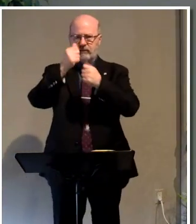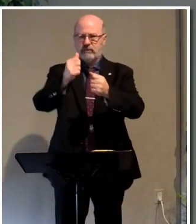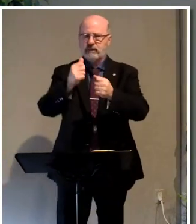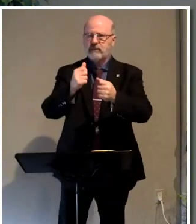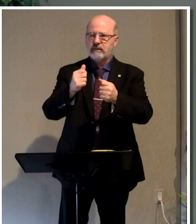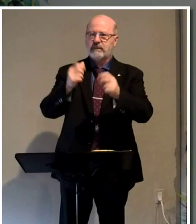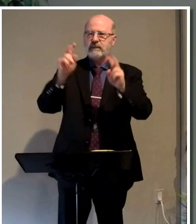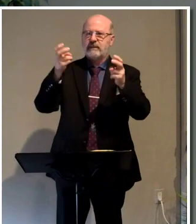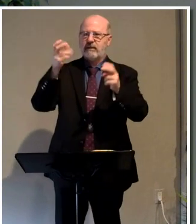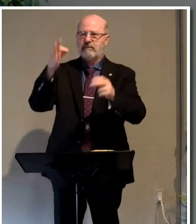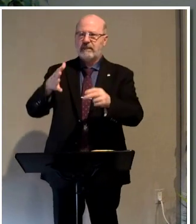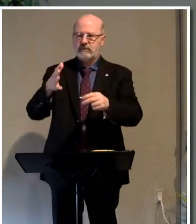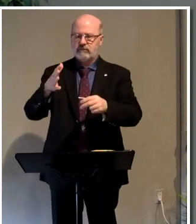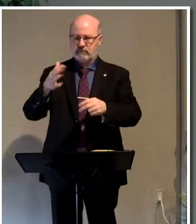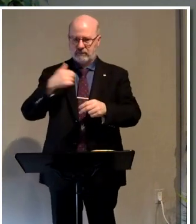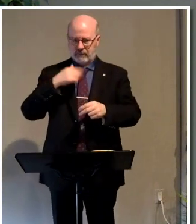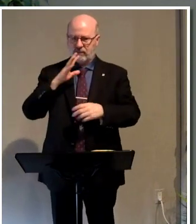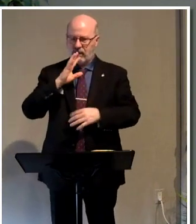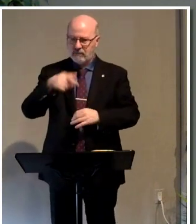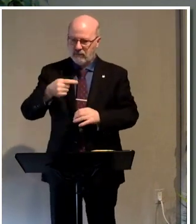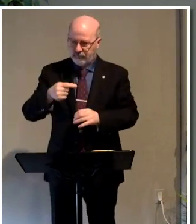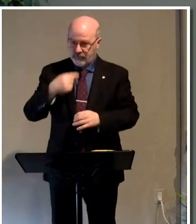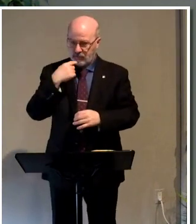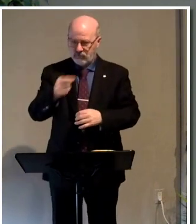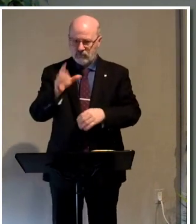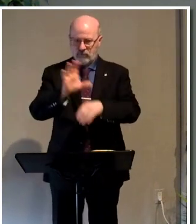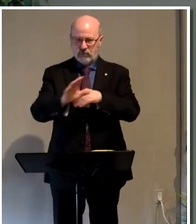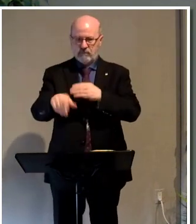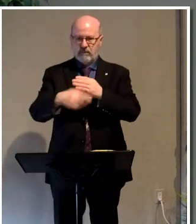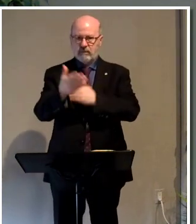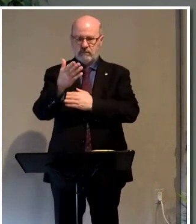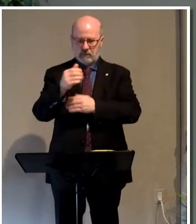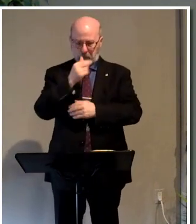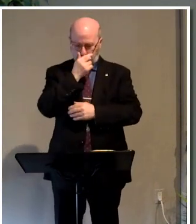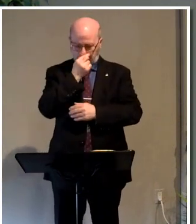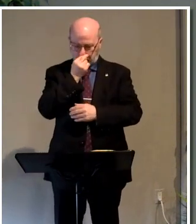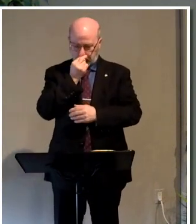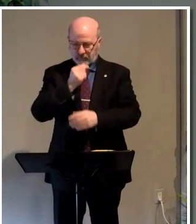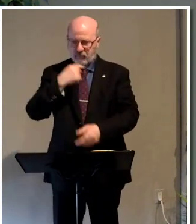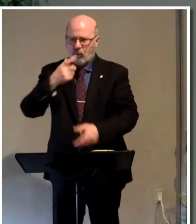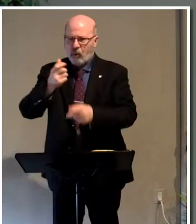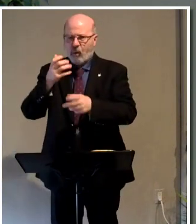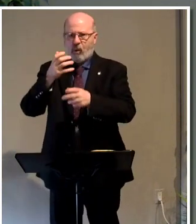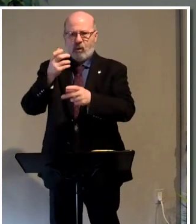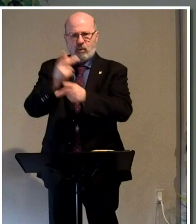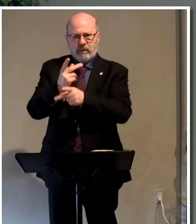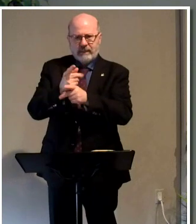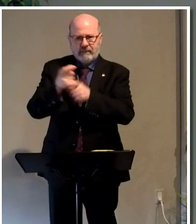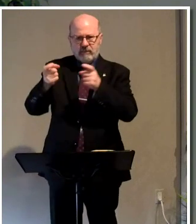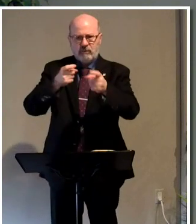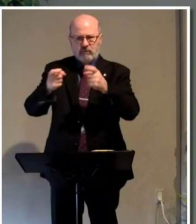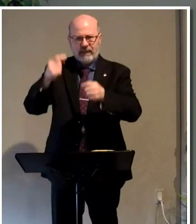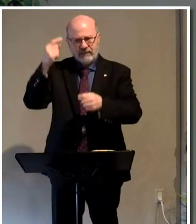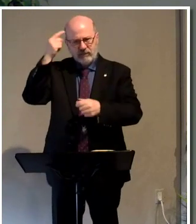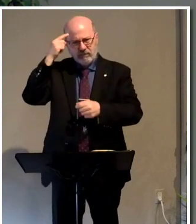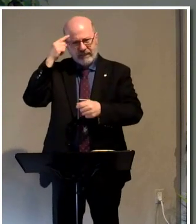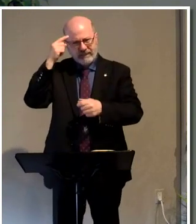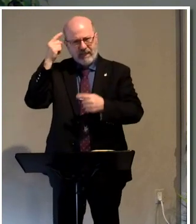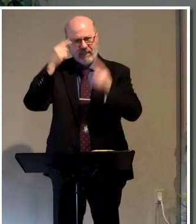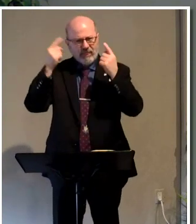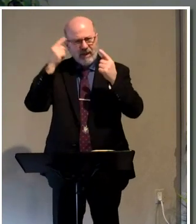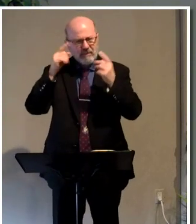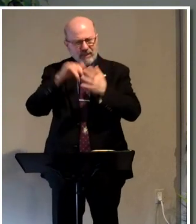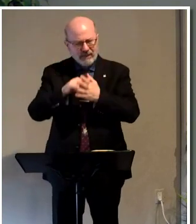title that Pastor and I talked about and that he told the church about this morning, Who Holds the Reins of Your Brains, I got to thinking about that.